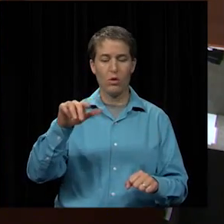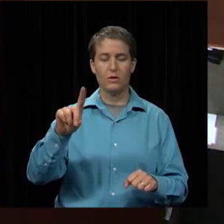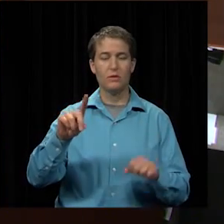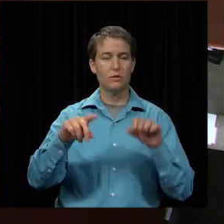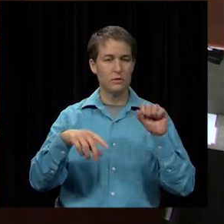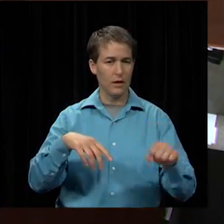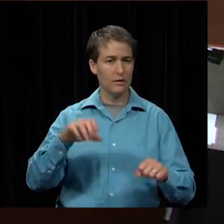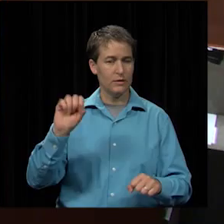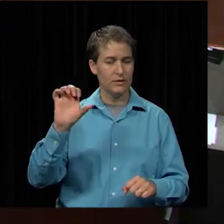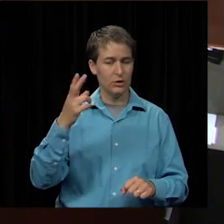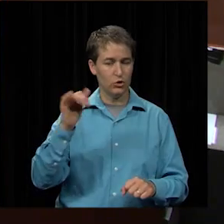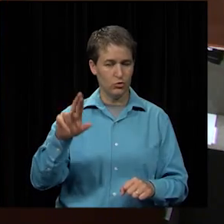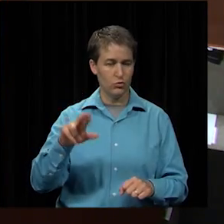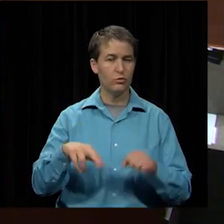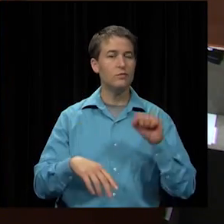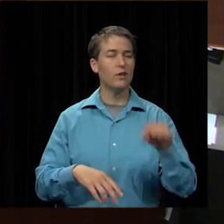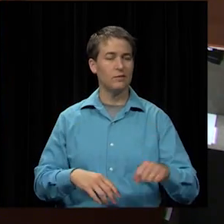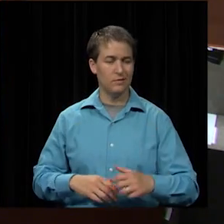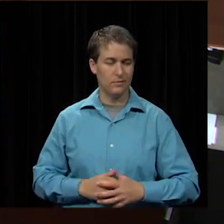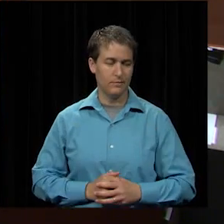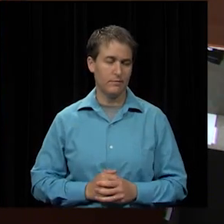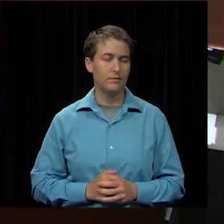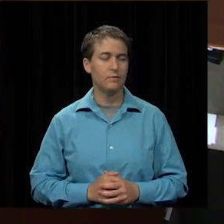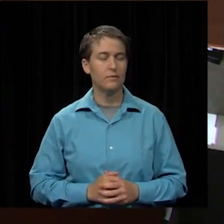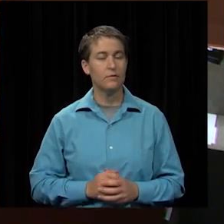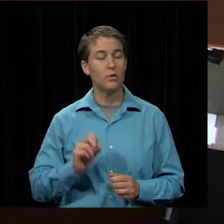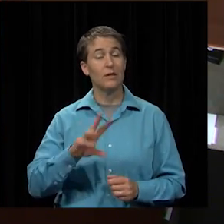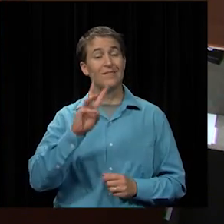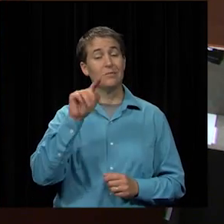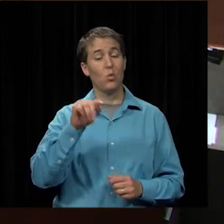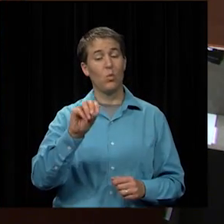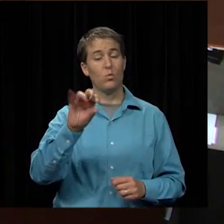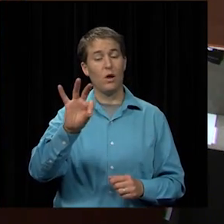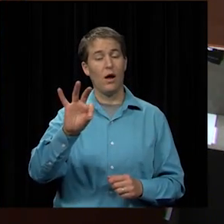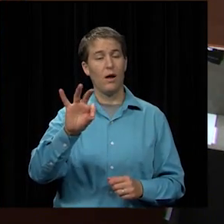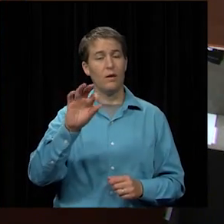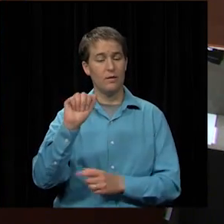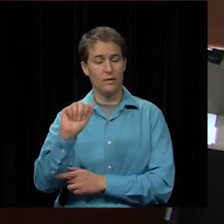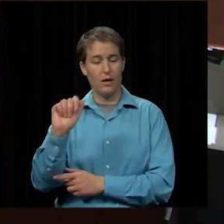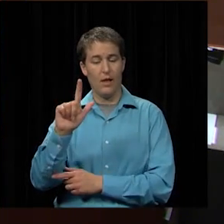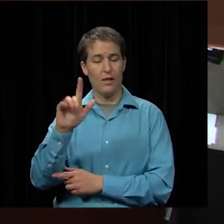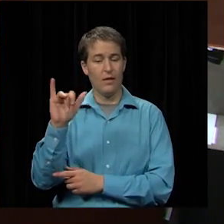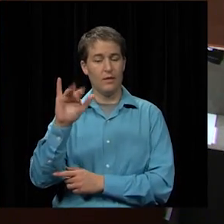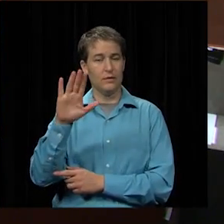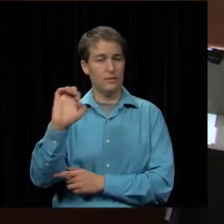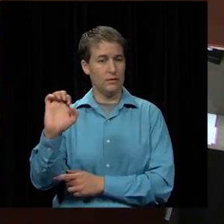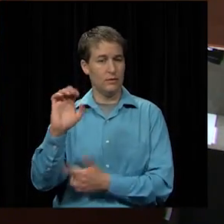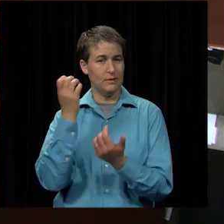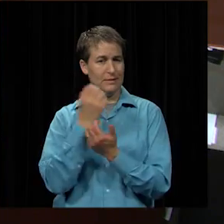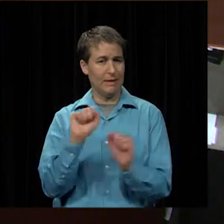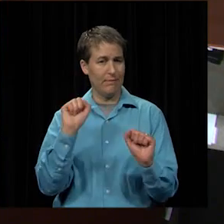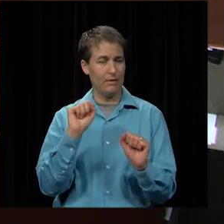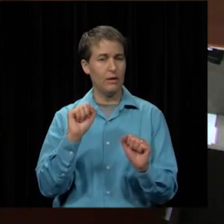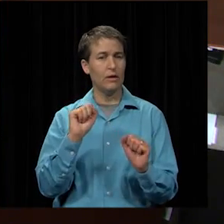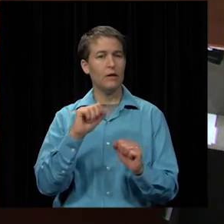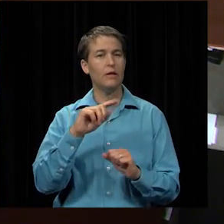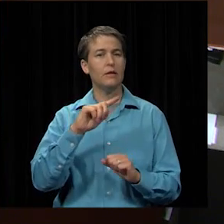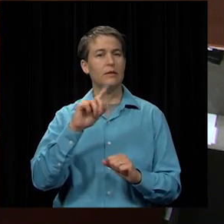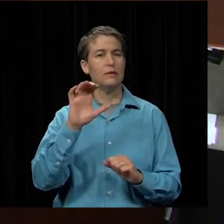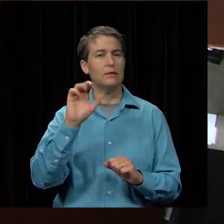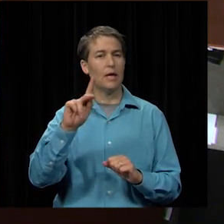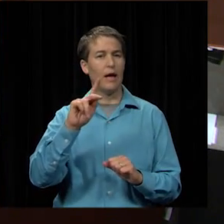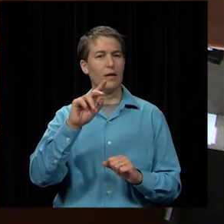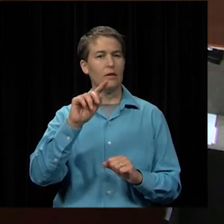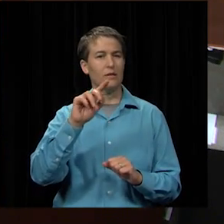yes mr sheer yes all right 6.09 the alice safety protocol zack tool emergency window